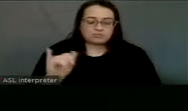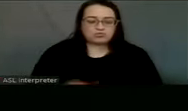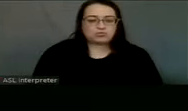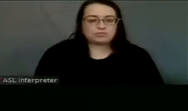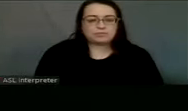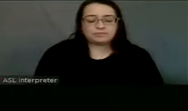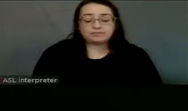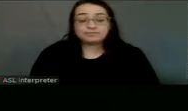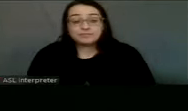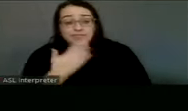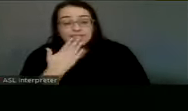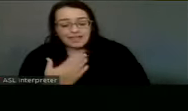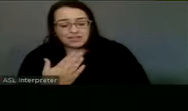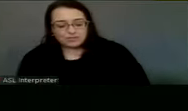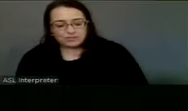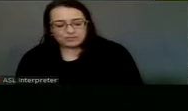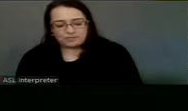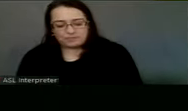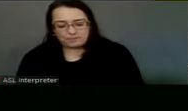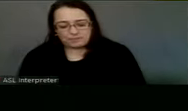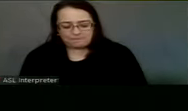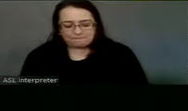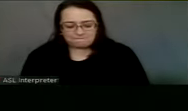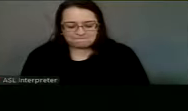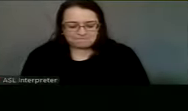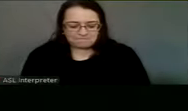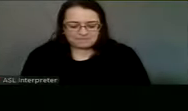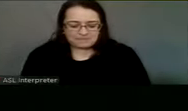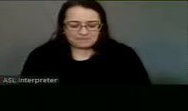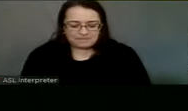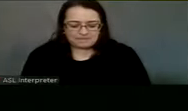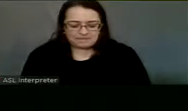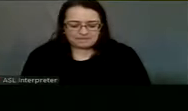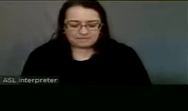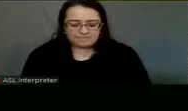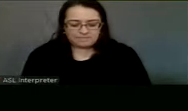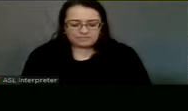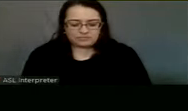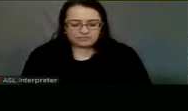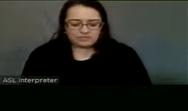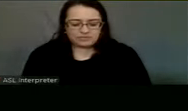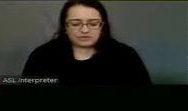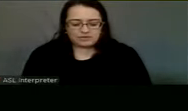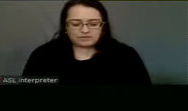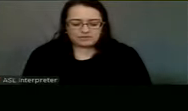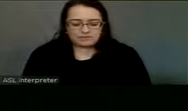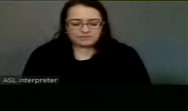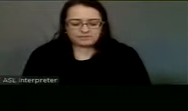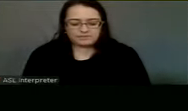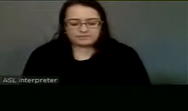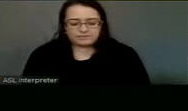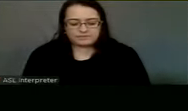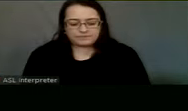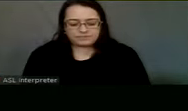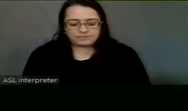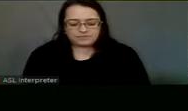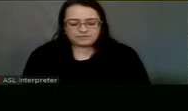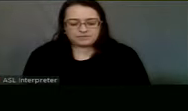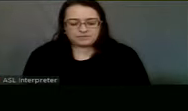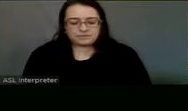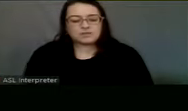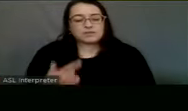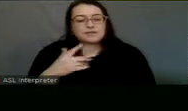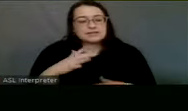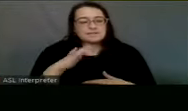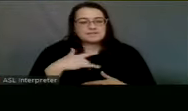Thank you. From the way that I've kind of seen this is it's kind of like, we're going down this road and we've hit a Y